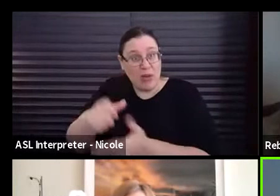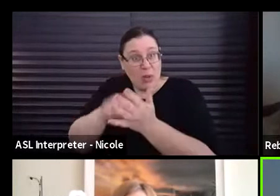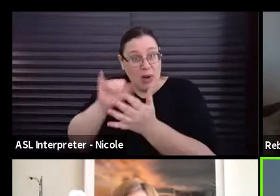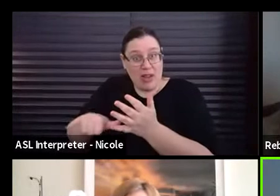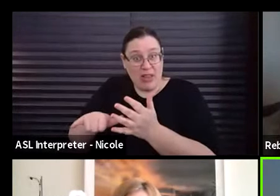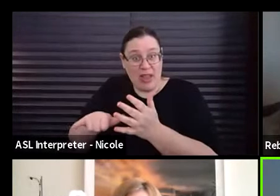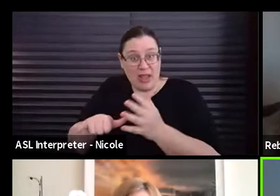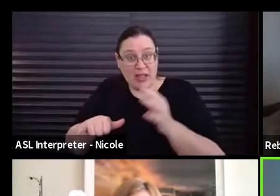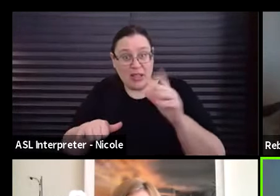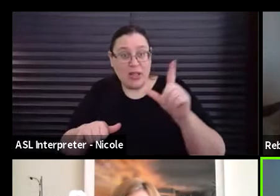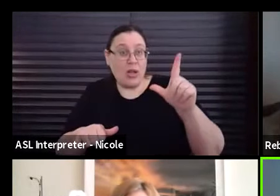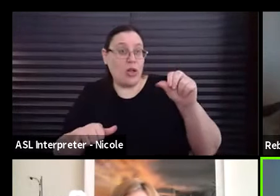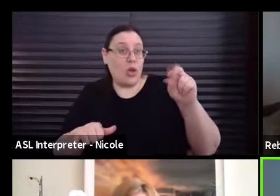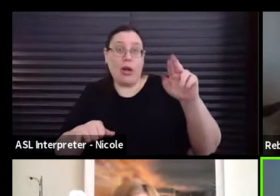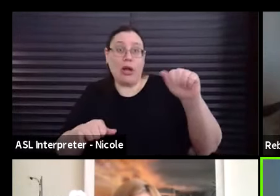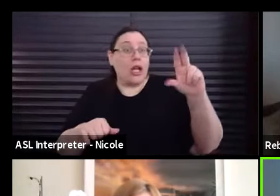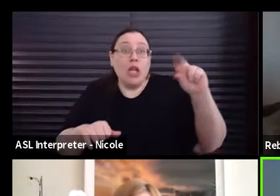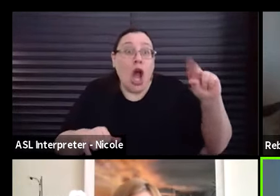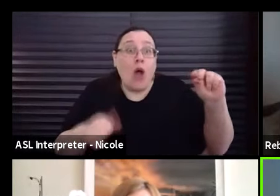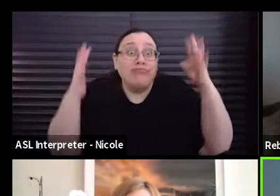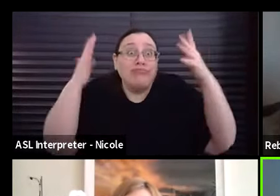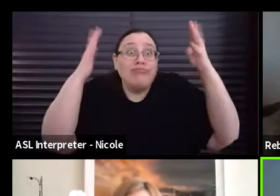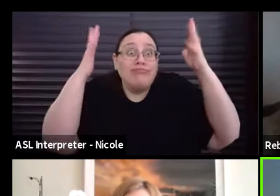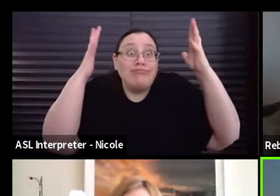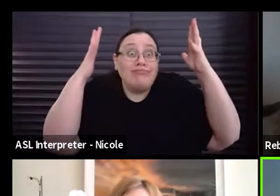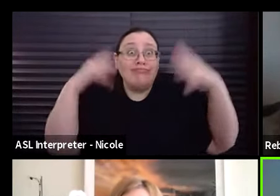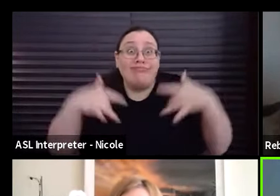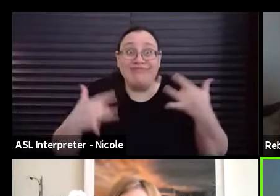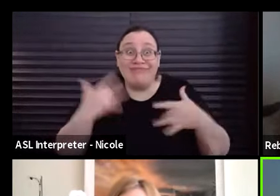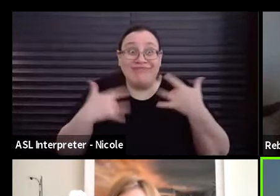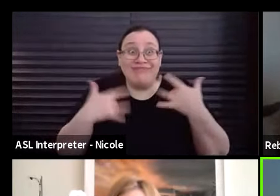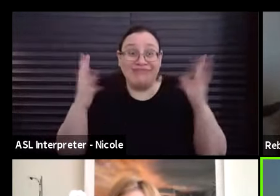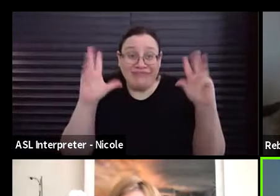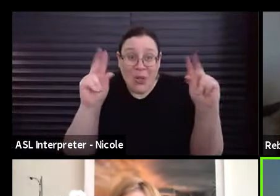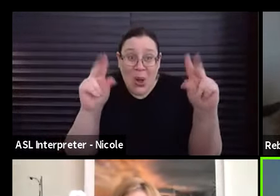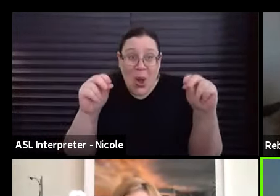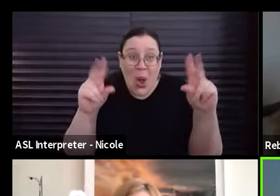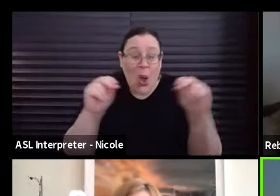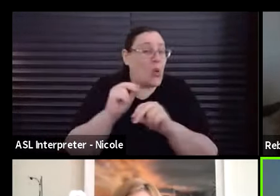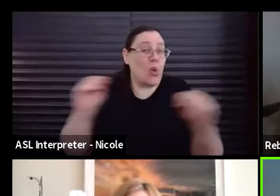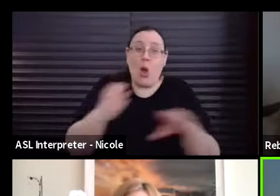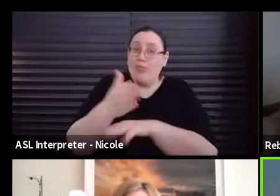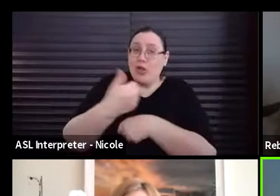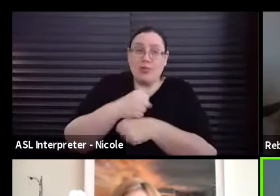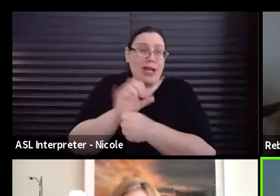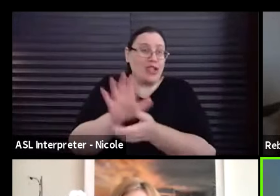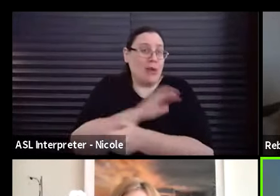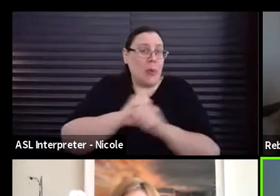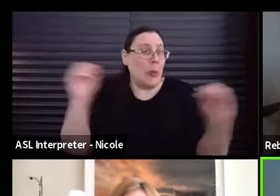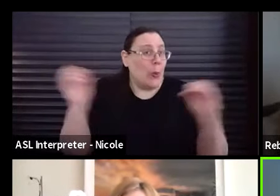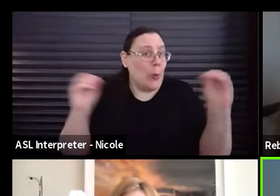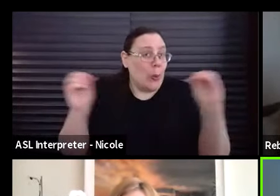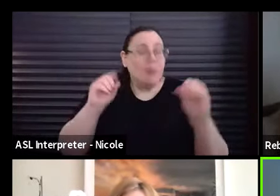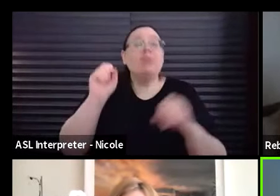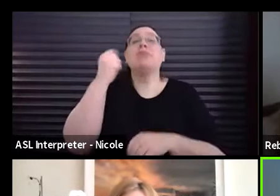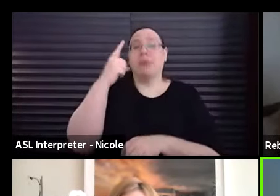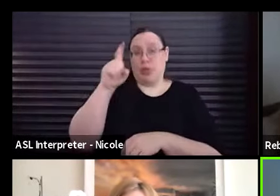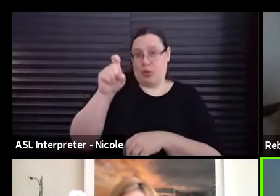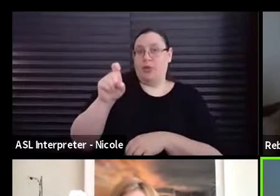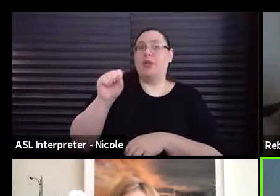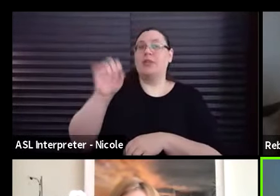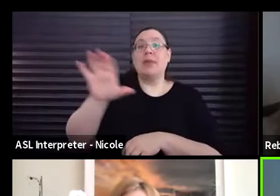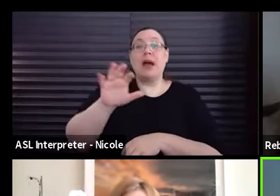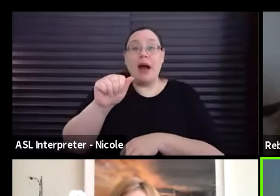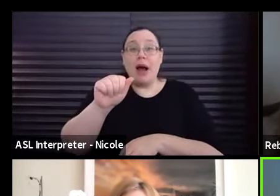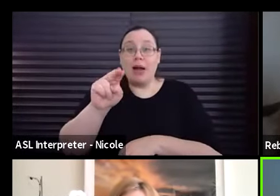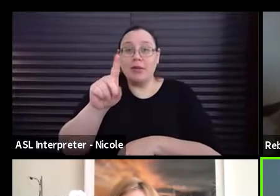don't have to, yay. Uh, you, yay. No post-production paperwork that you have to submit. Um, Andrea actually